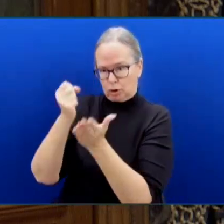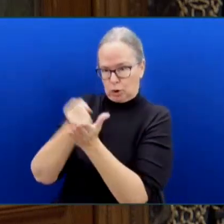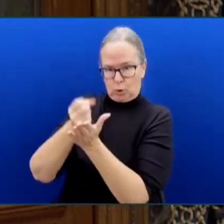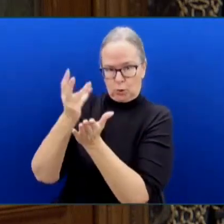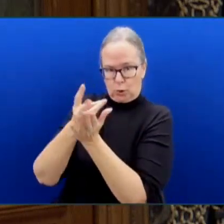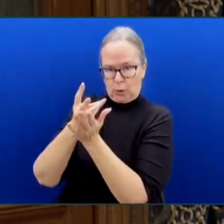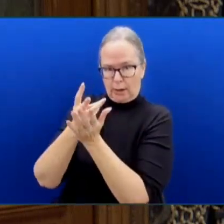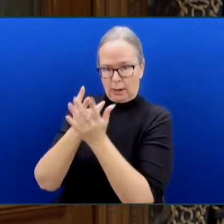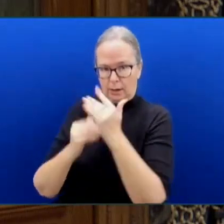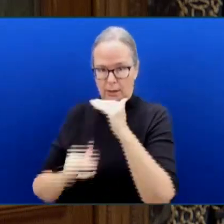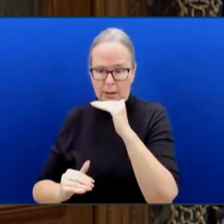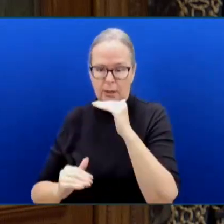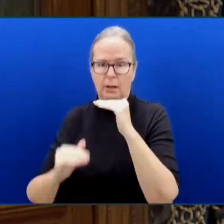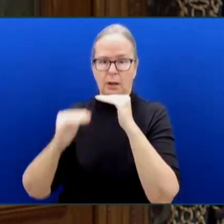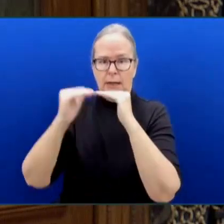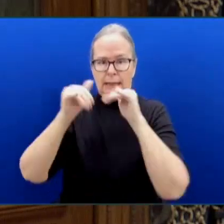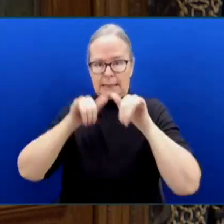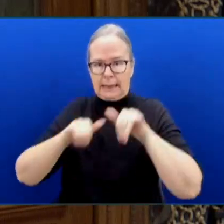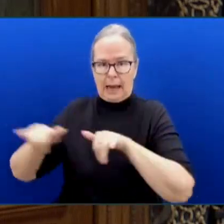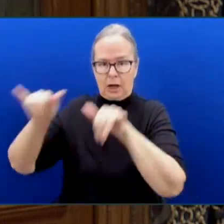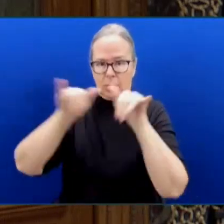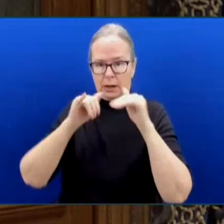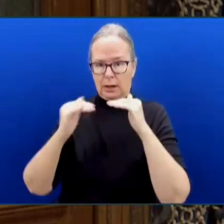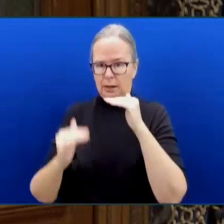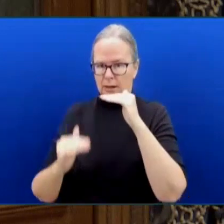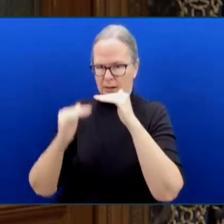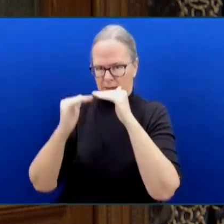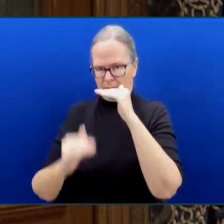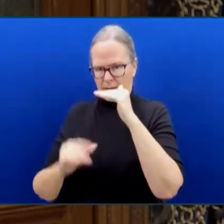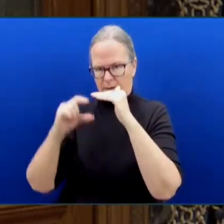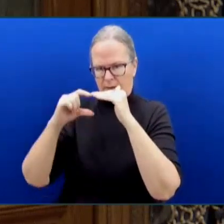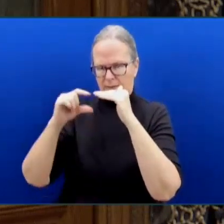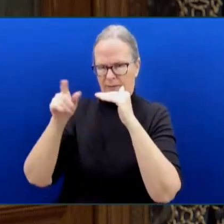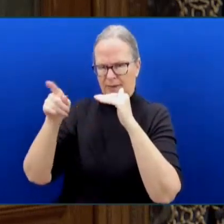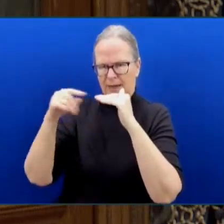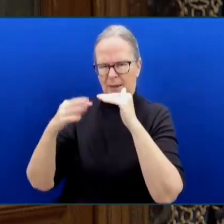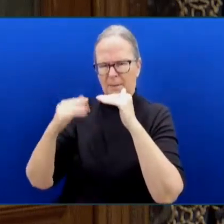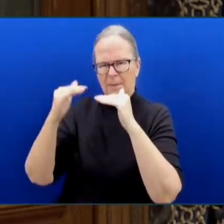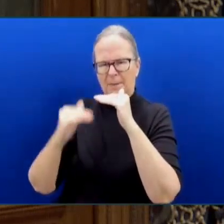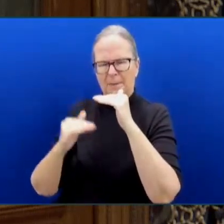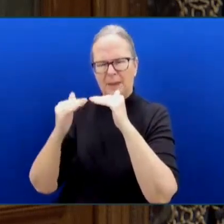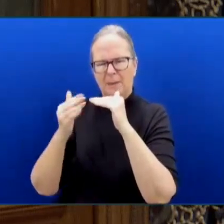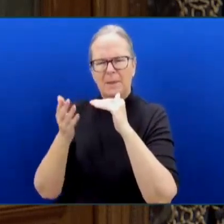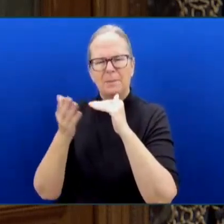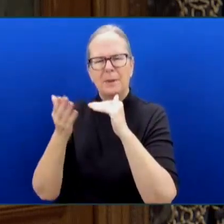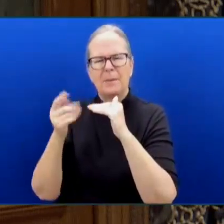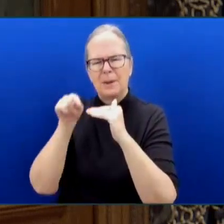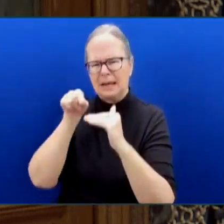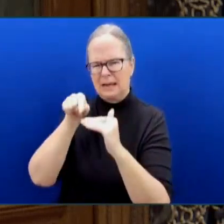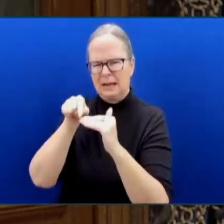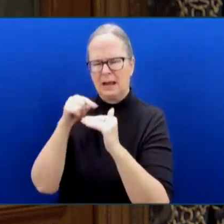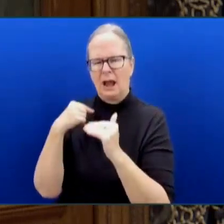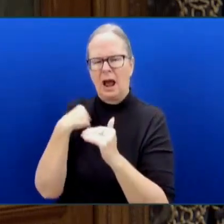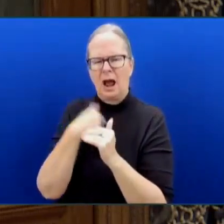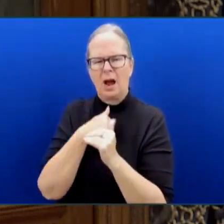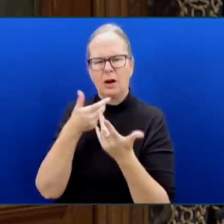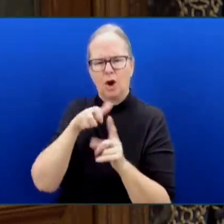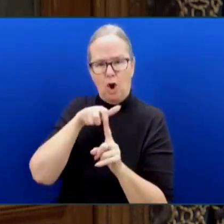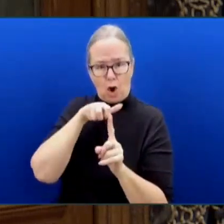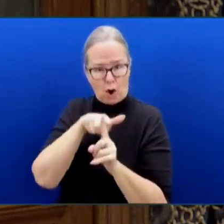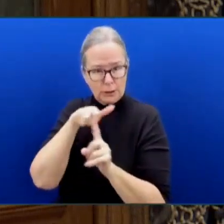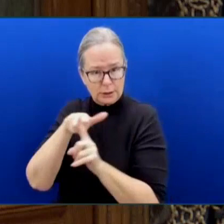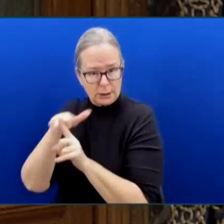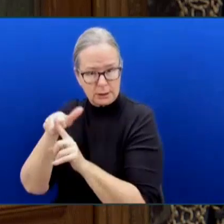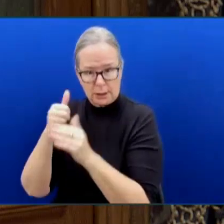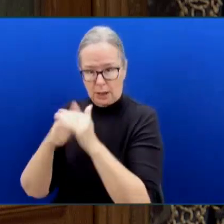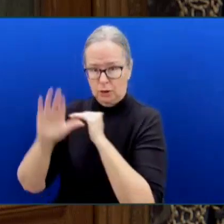as paraphrasing what the minister just said. However, by our own audits, by the own audits of the Ministry of Children and Family Development, by the reports,